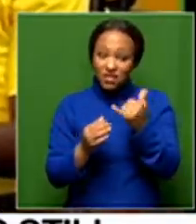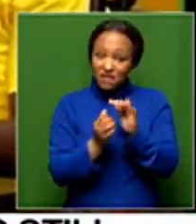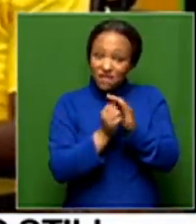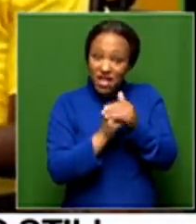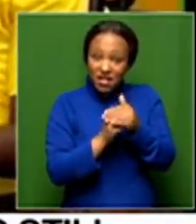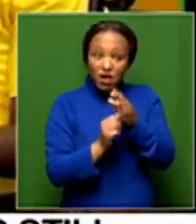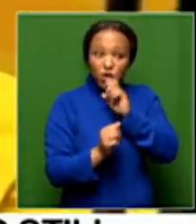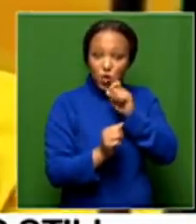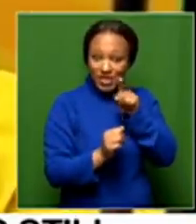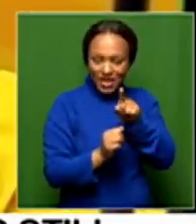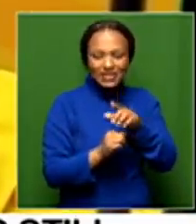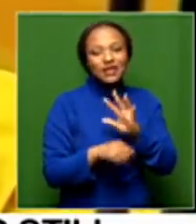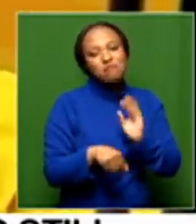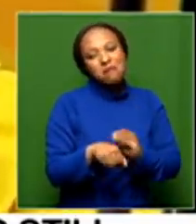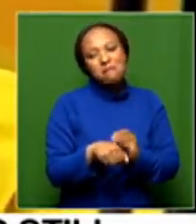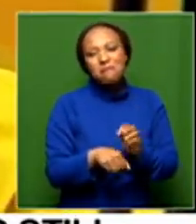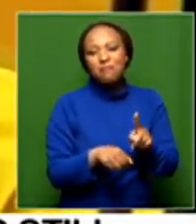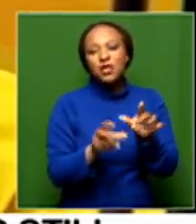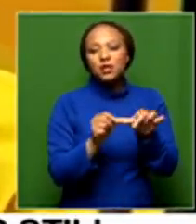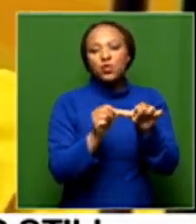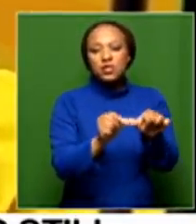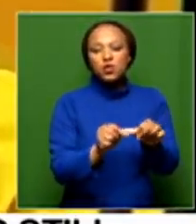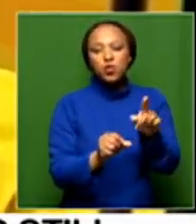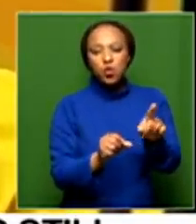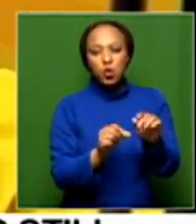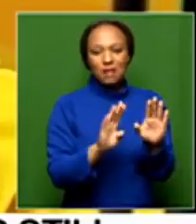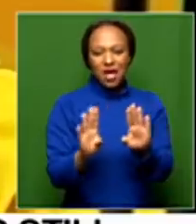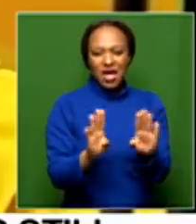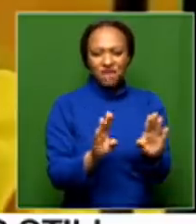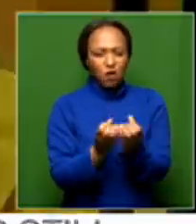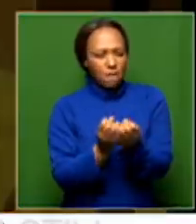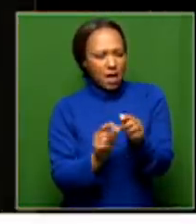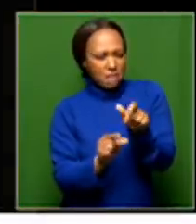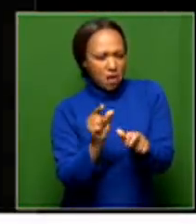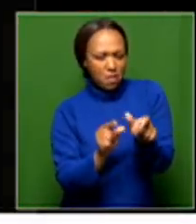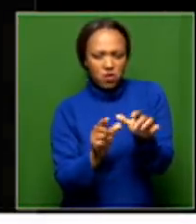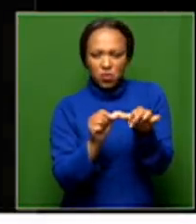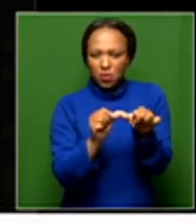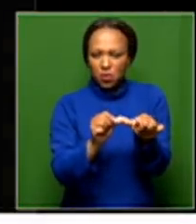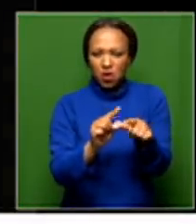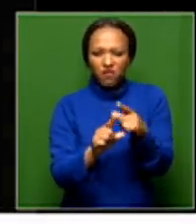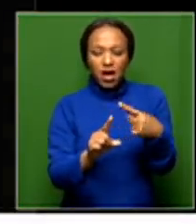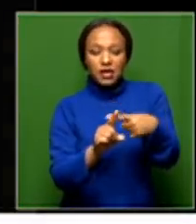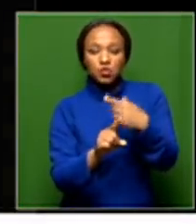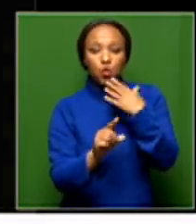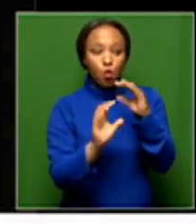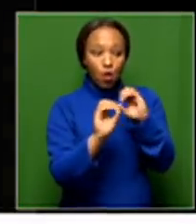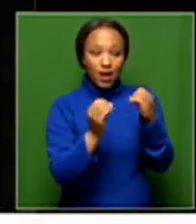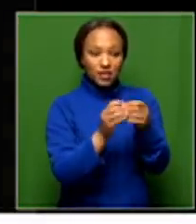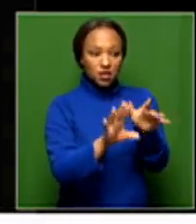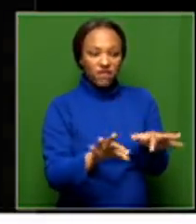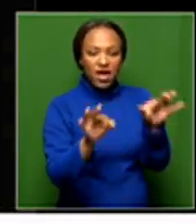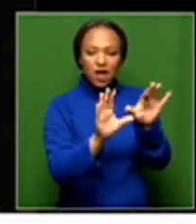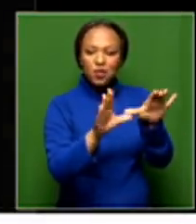continue to have behavior which militates against its own organizational values.